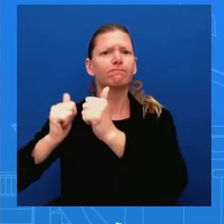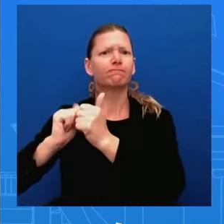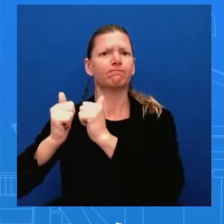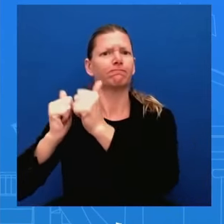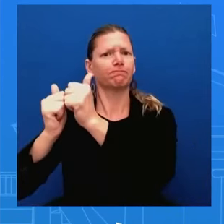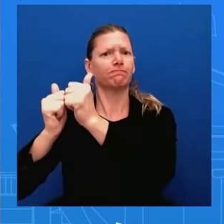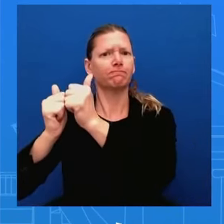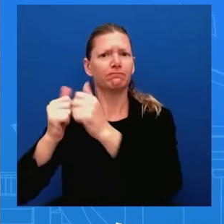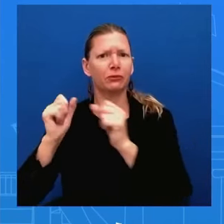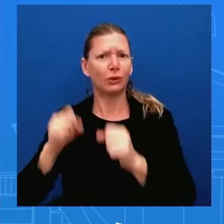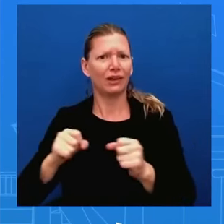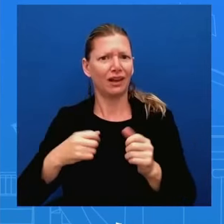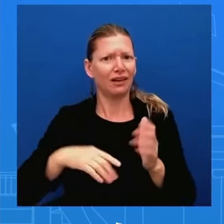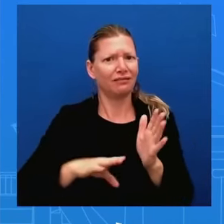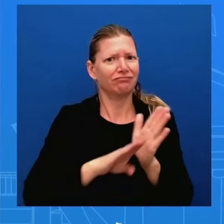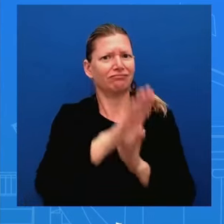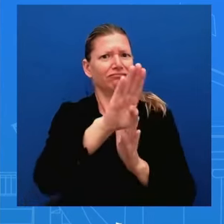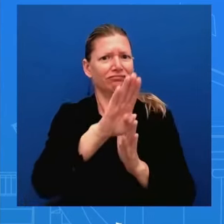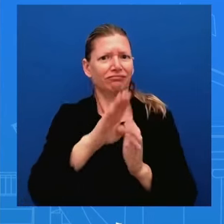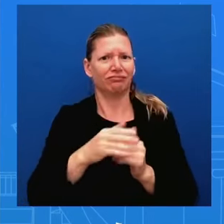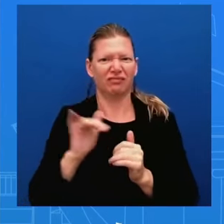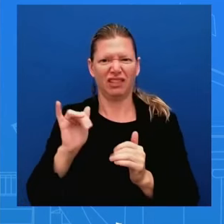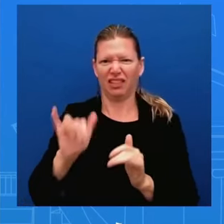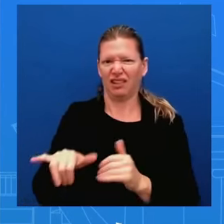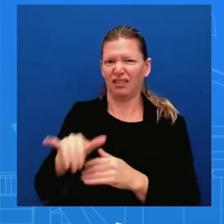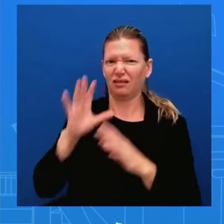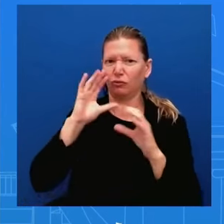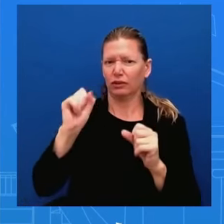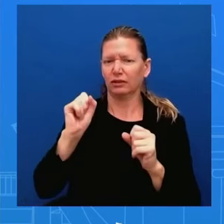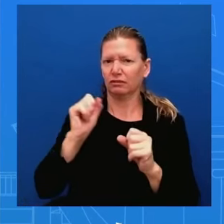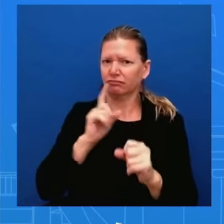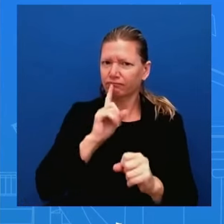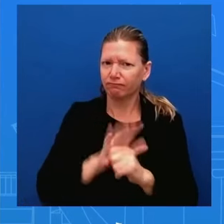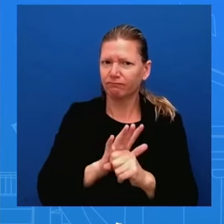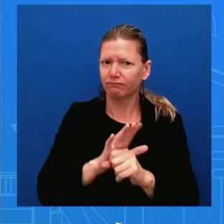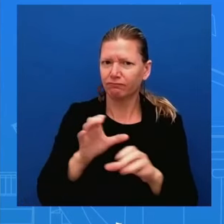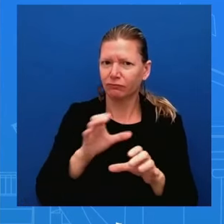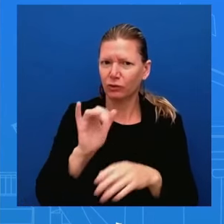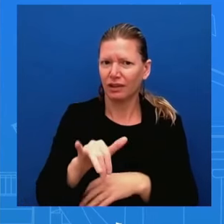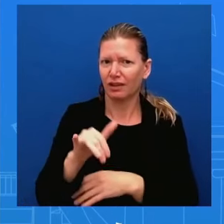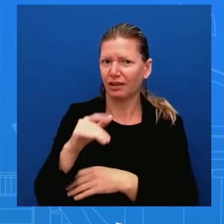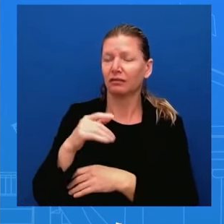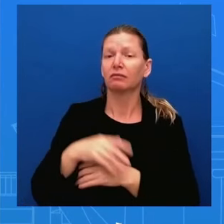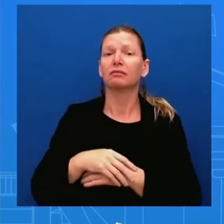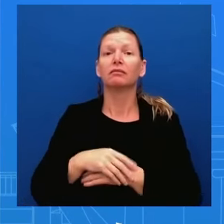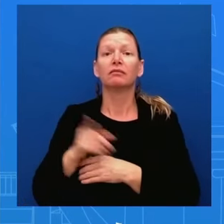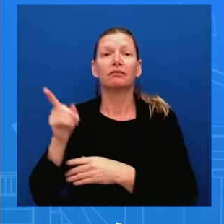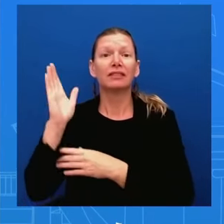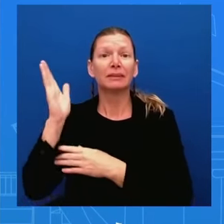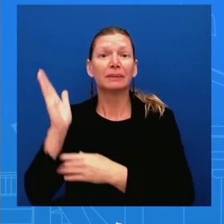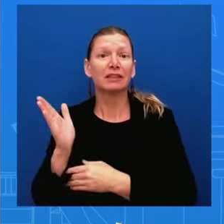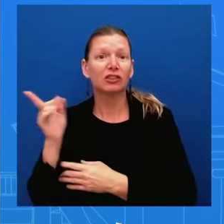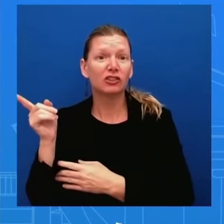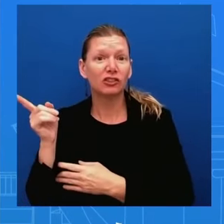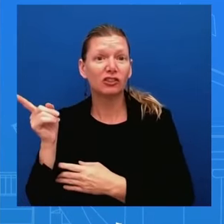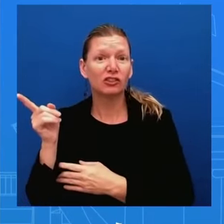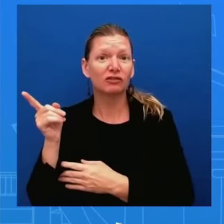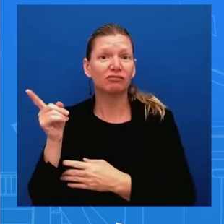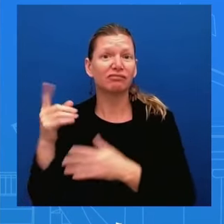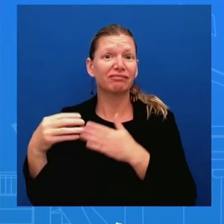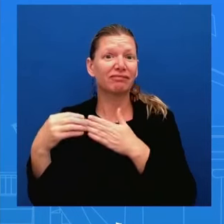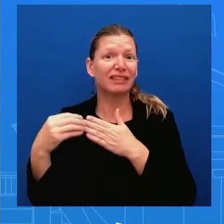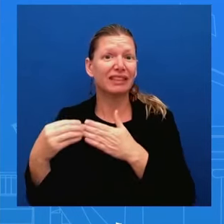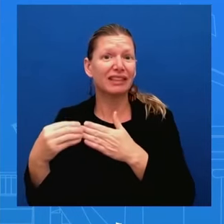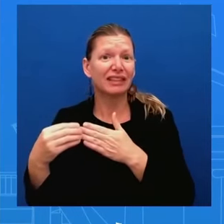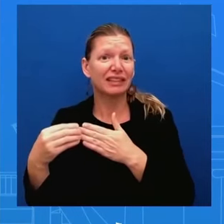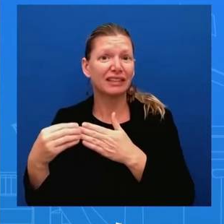we've seen from what the speaker is obviously leading in with congressional uh um republicans is